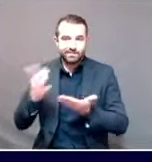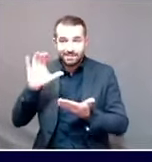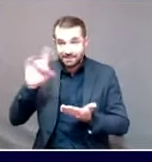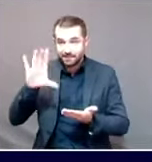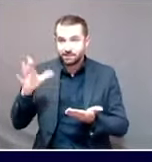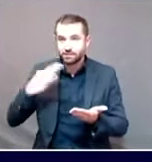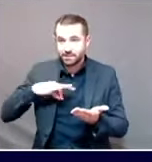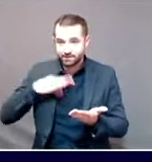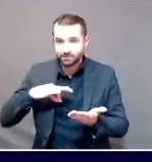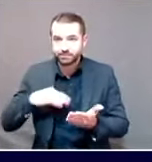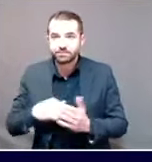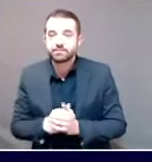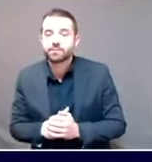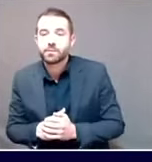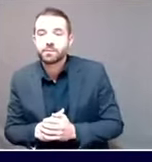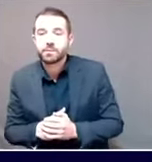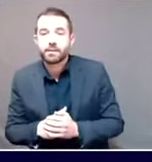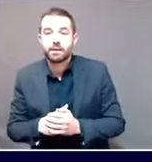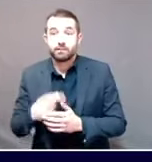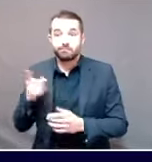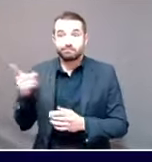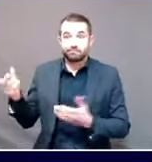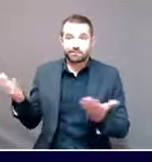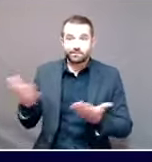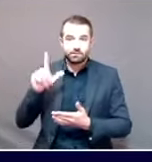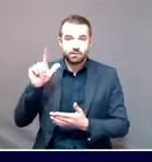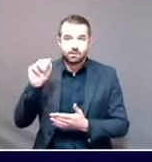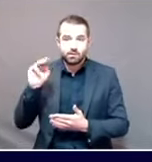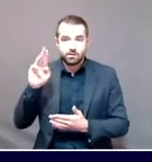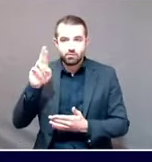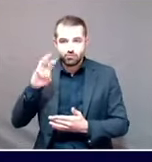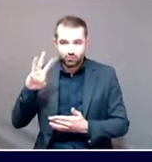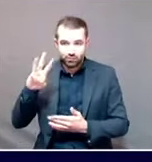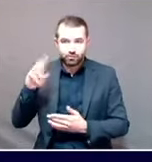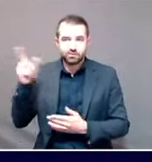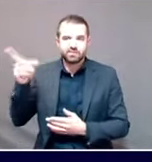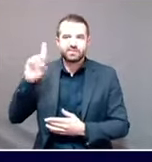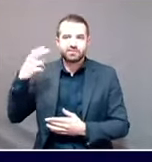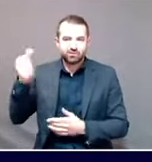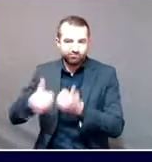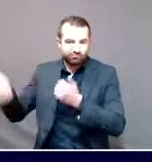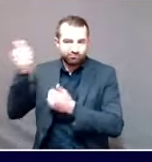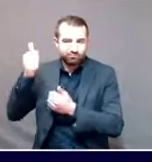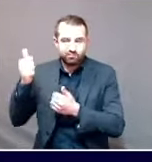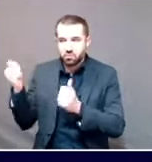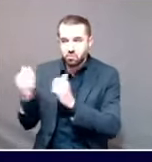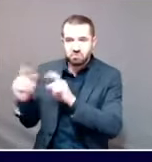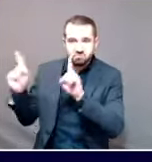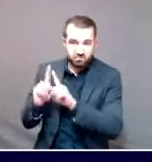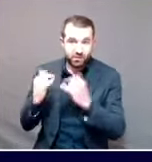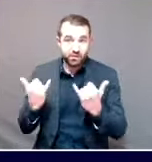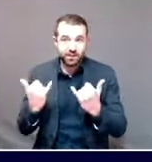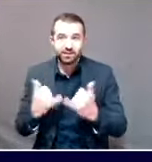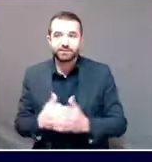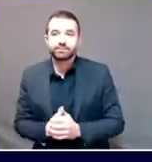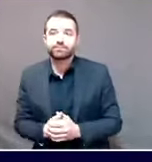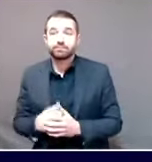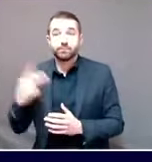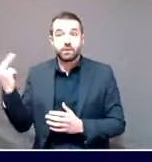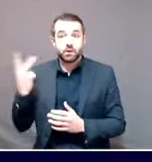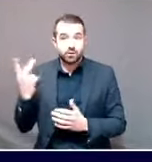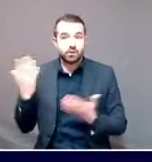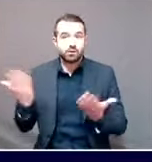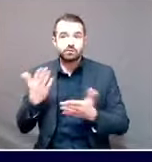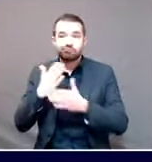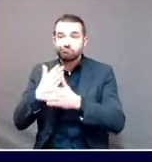afternoon by Commissioner Gene Lambrew from Maine's Department of Health and Human Services. Commissioner Lambrew and I are here to provide everyone